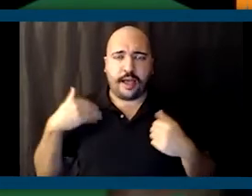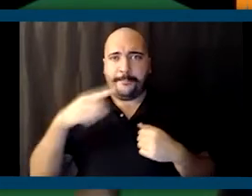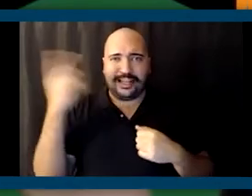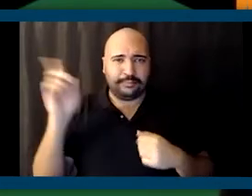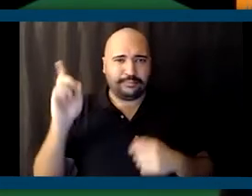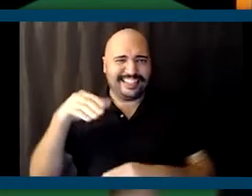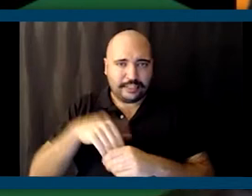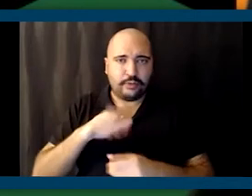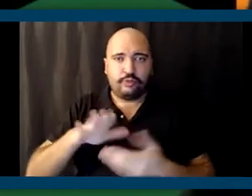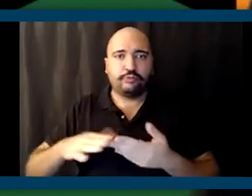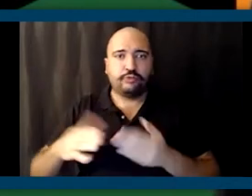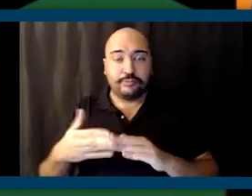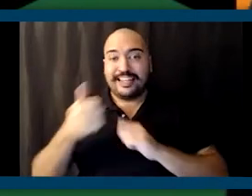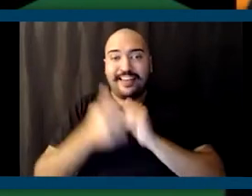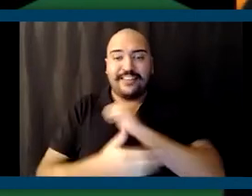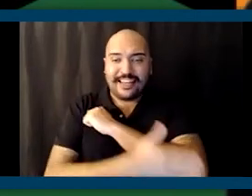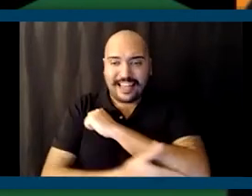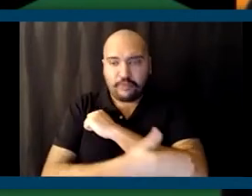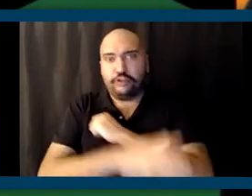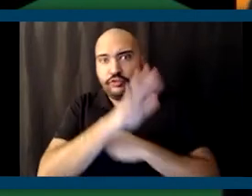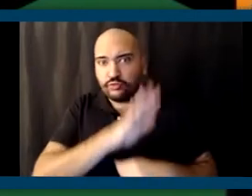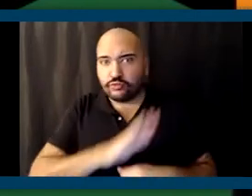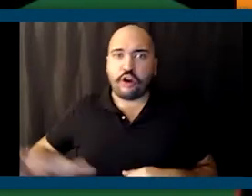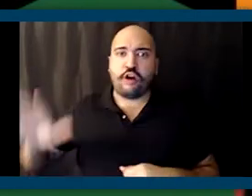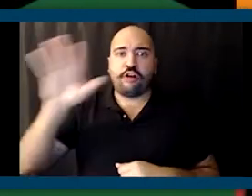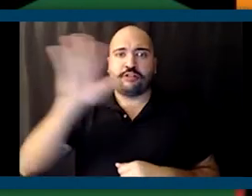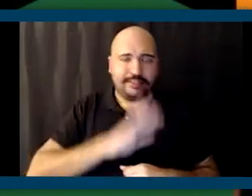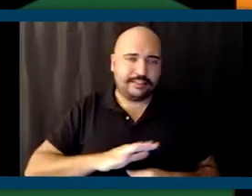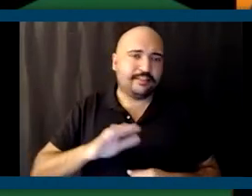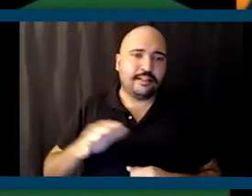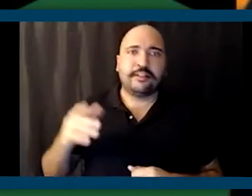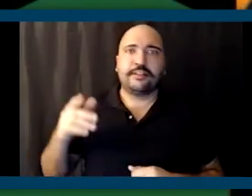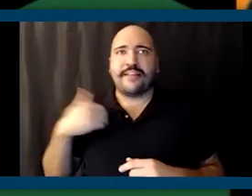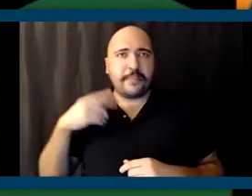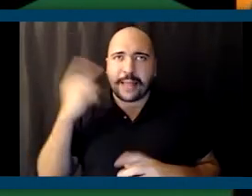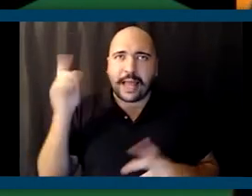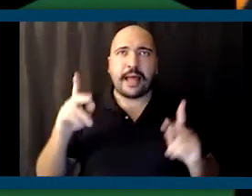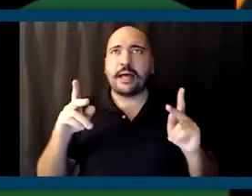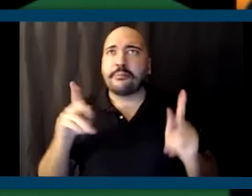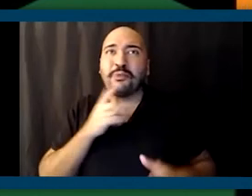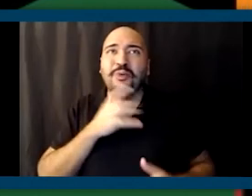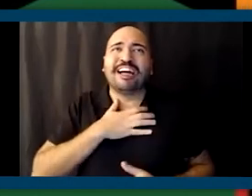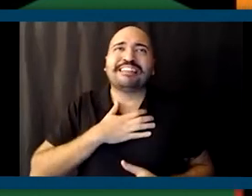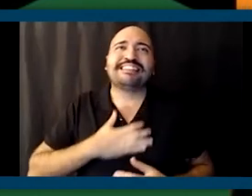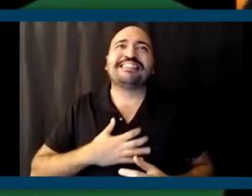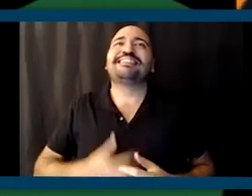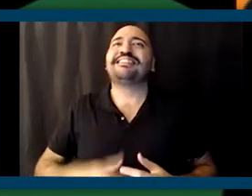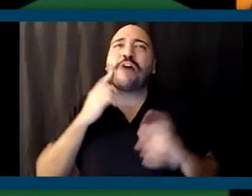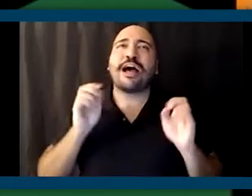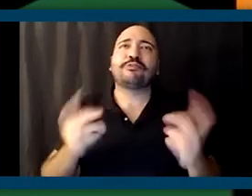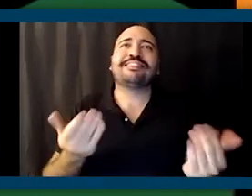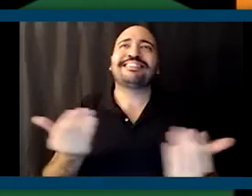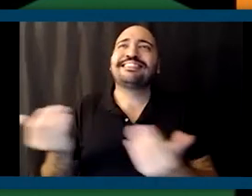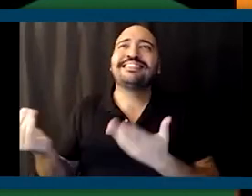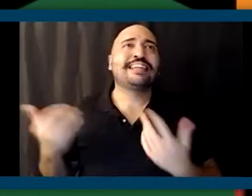In every county across this beautiful state, there are young Black people who are hungry and thirsty for opportunity, but just need someone